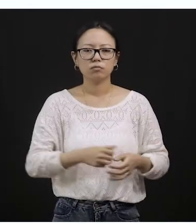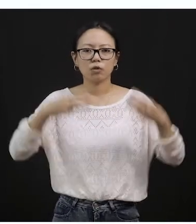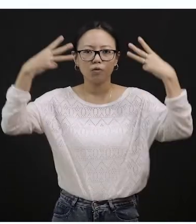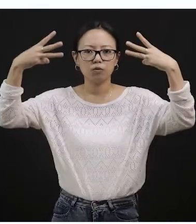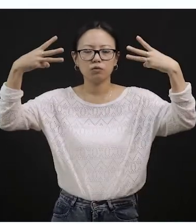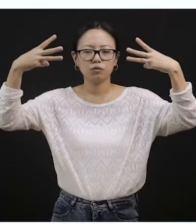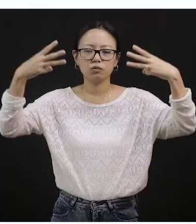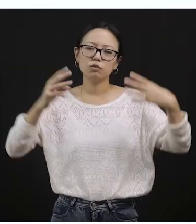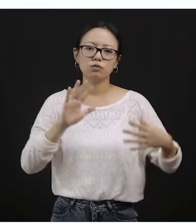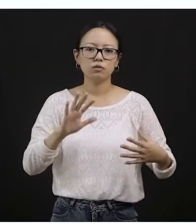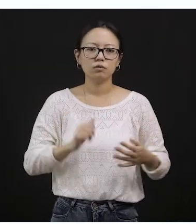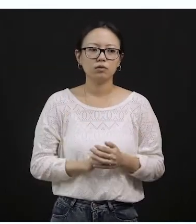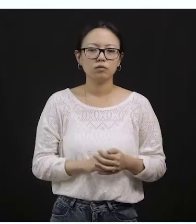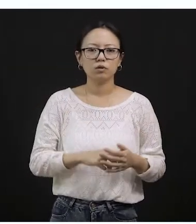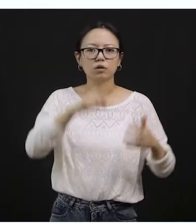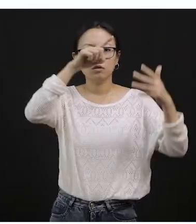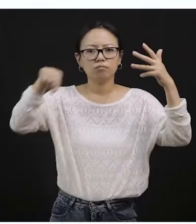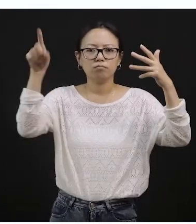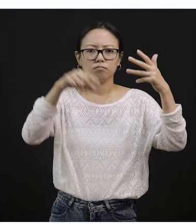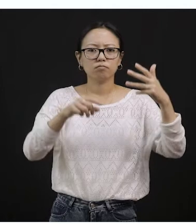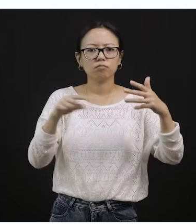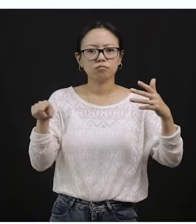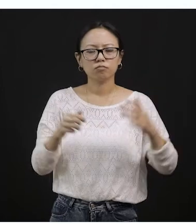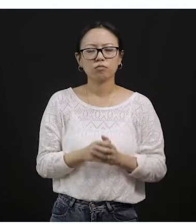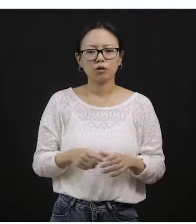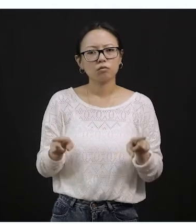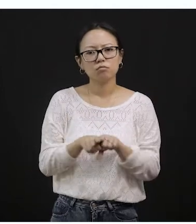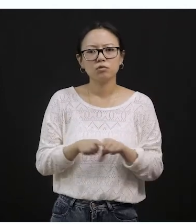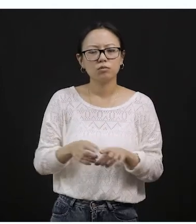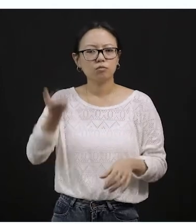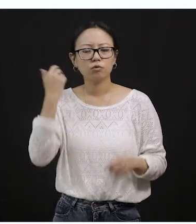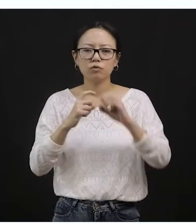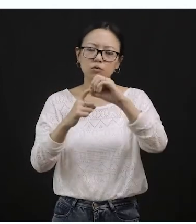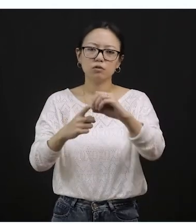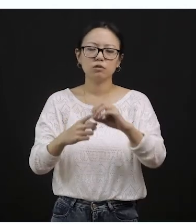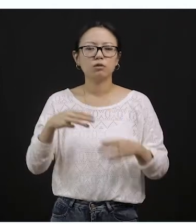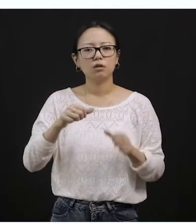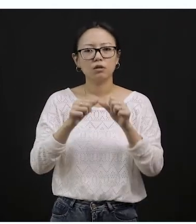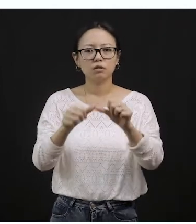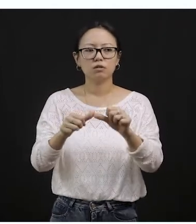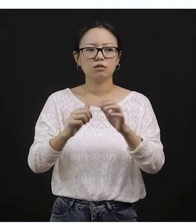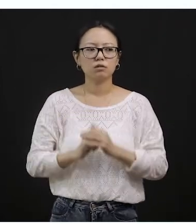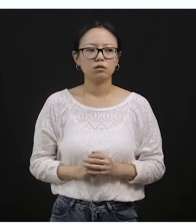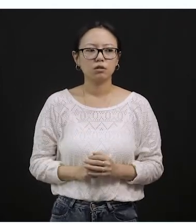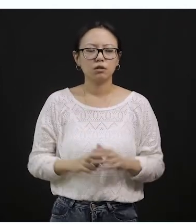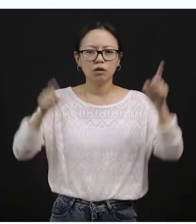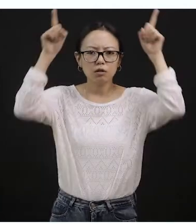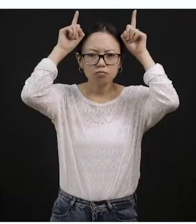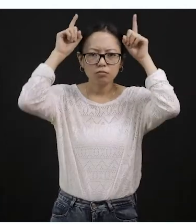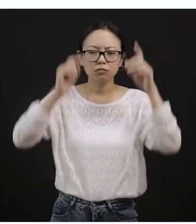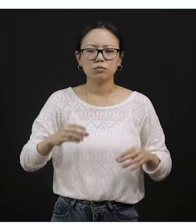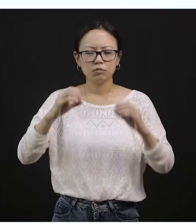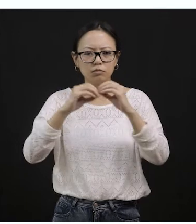You think the sound of a cow is meh. Is it bleat? You think the sound of a goat is